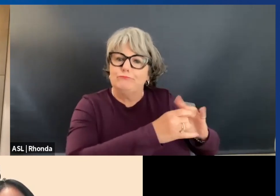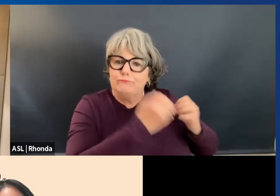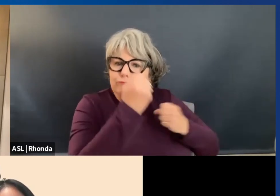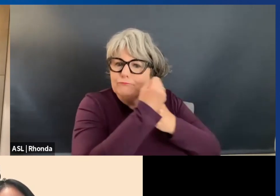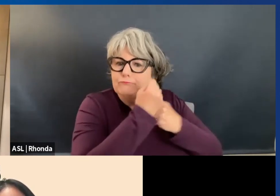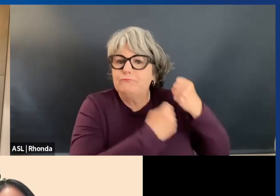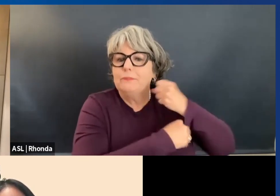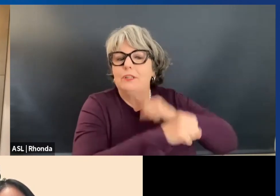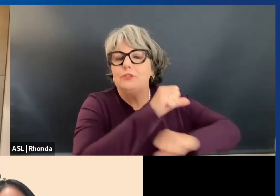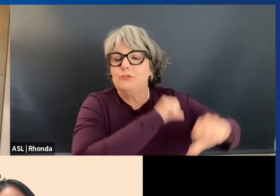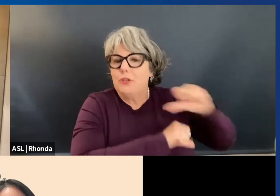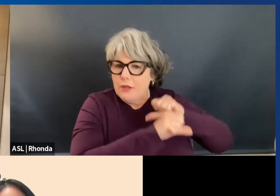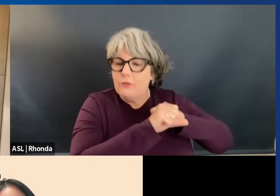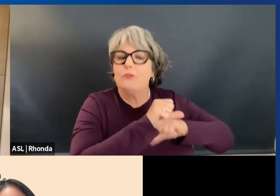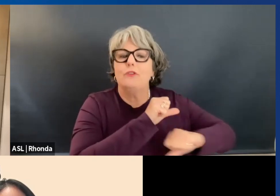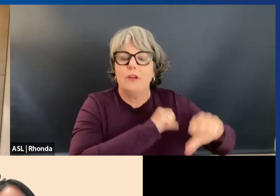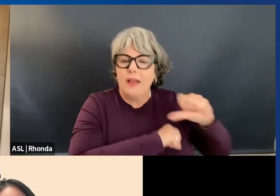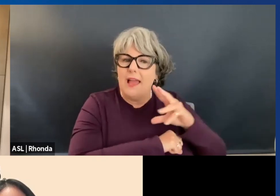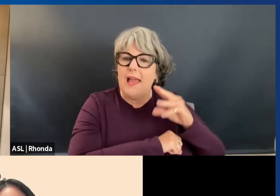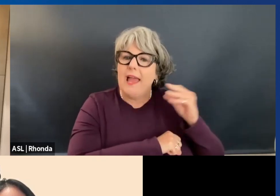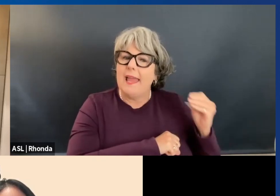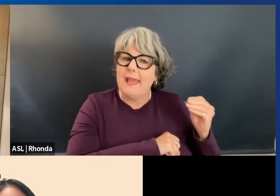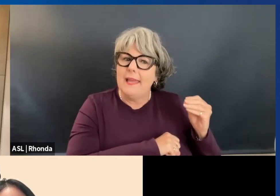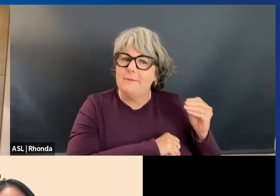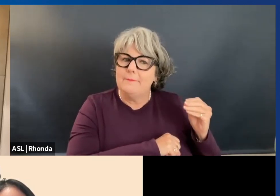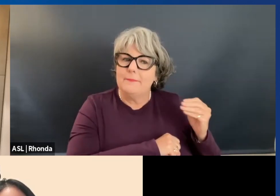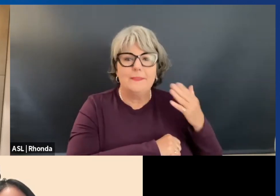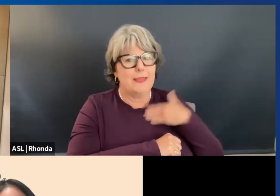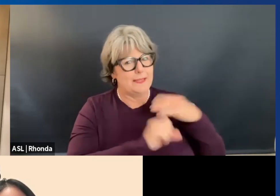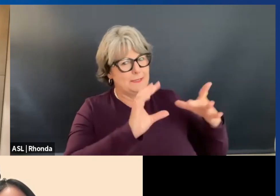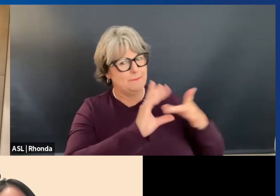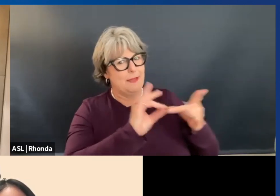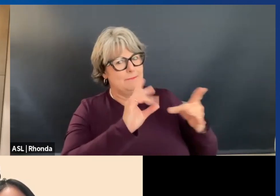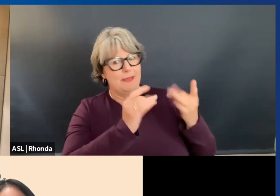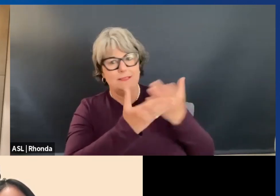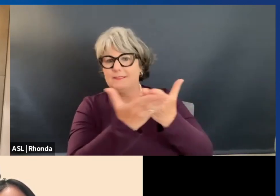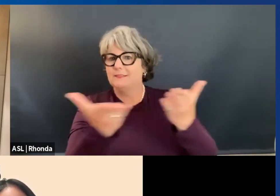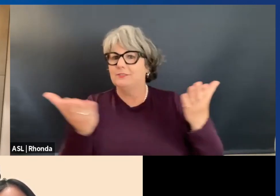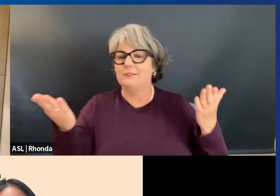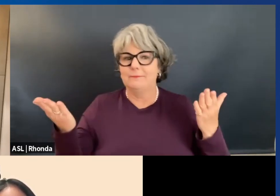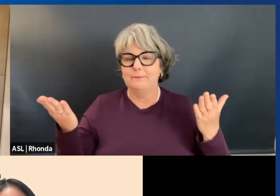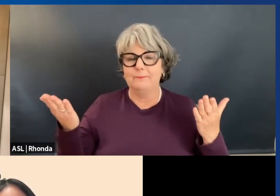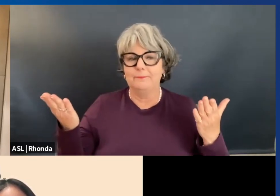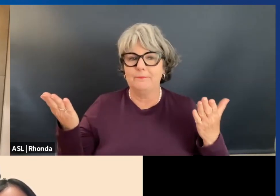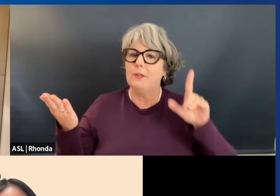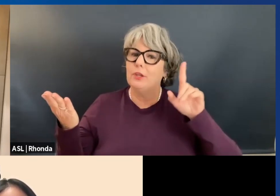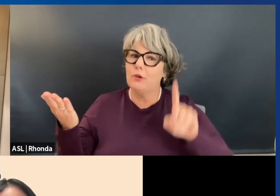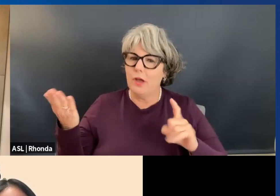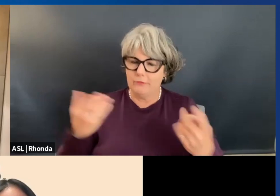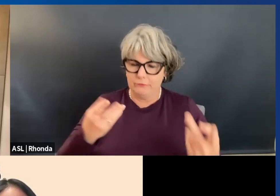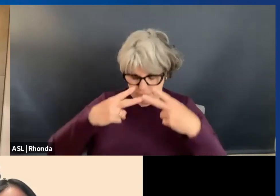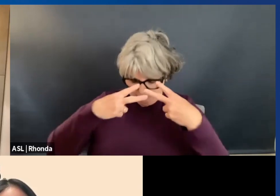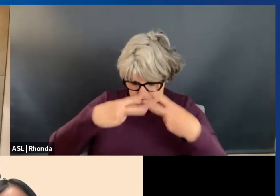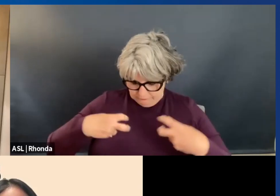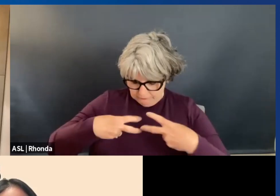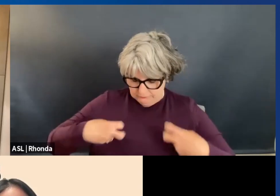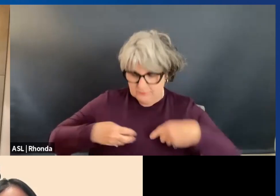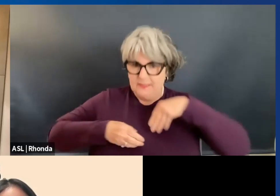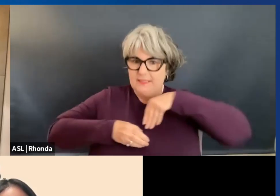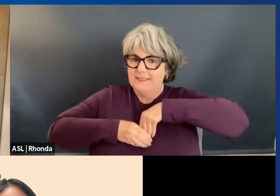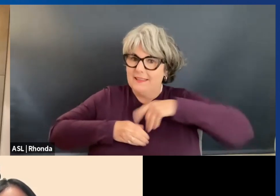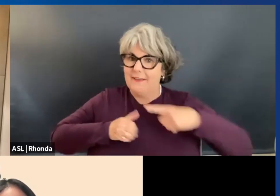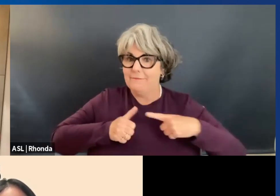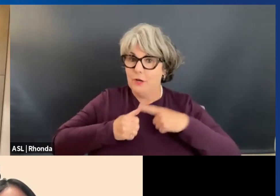other, supporting one another. And, you know, that's my message. Like, you know, you got to, you got to look within first. And